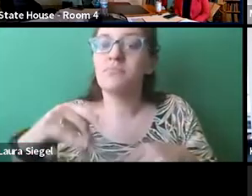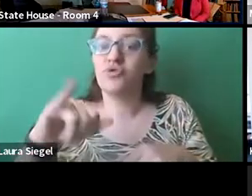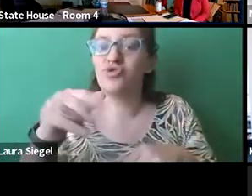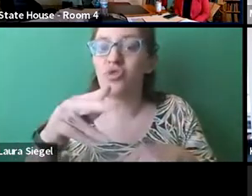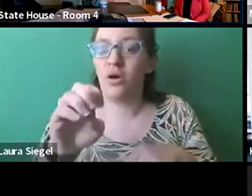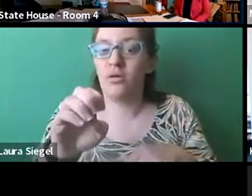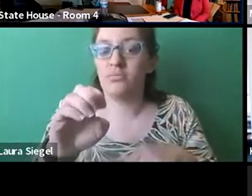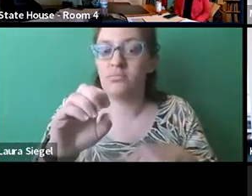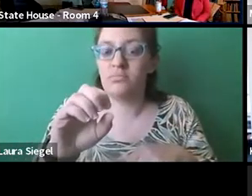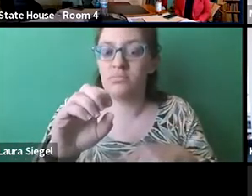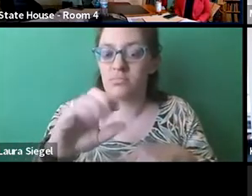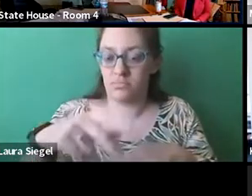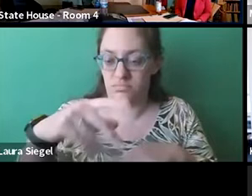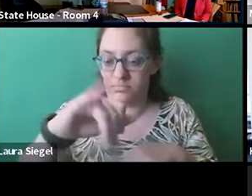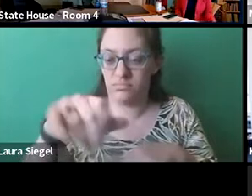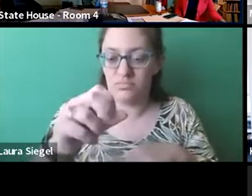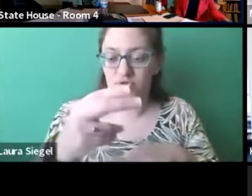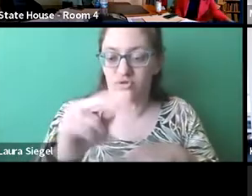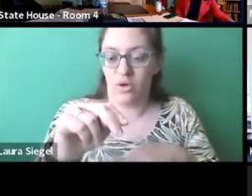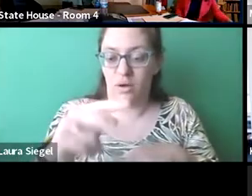to Dr. Perrone's comment.